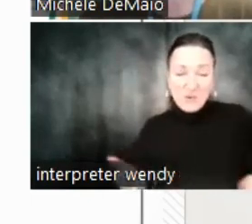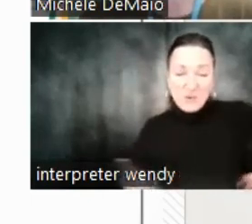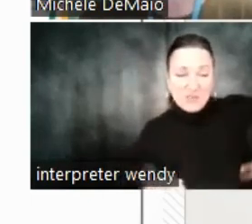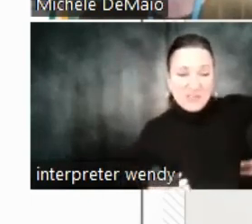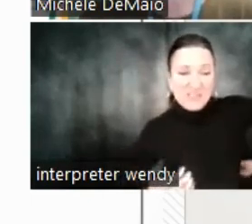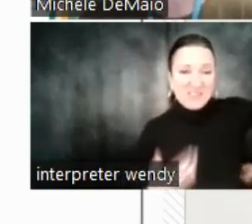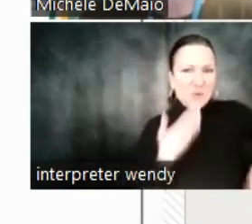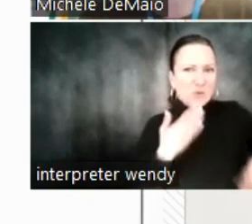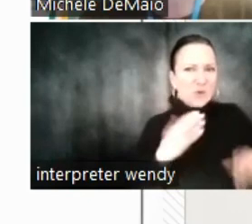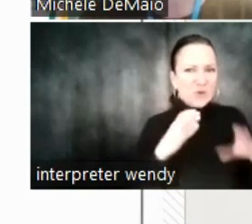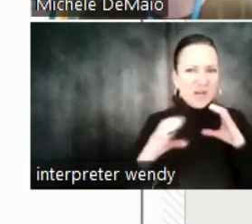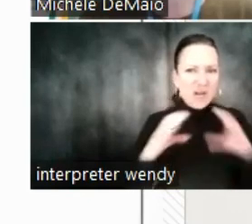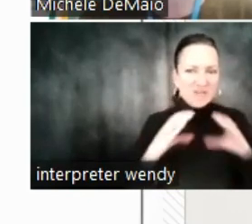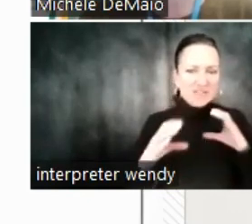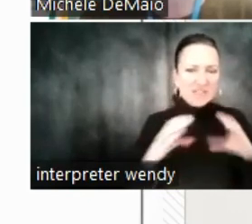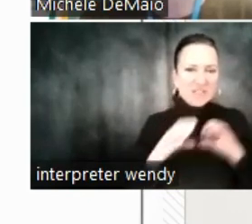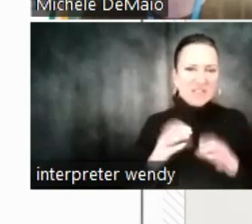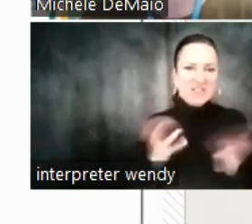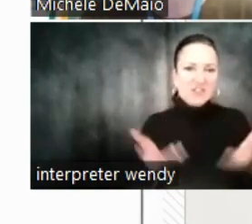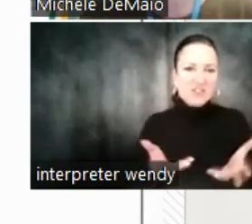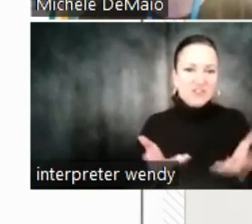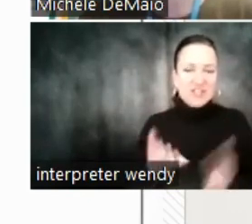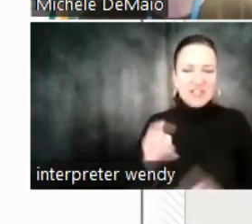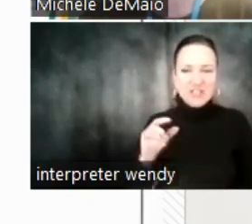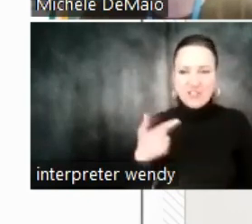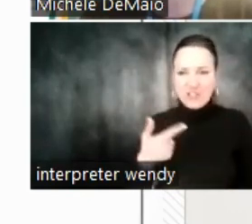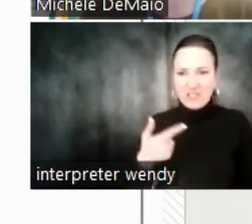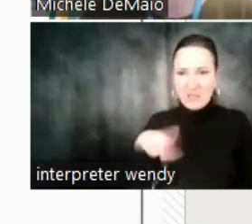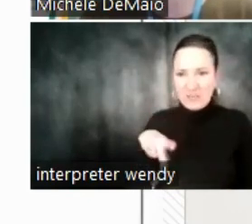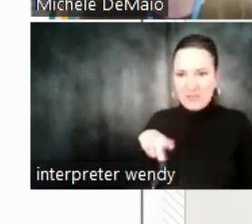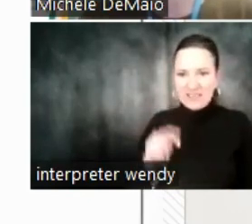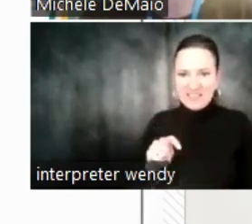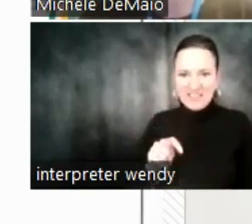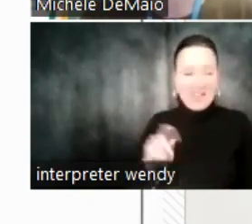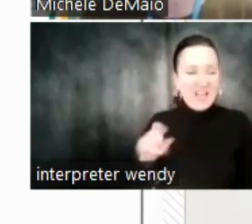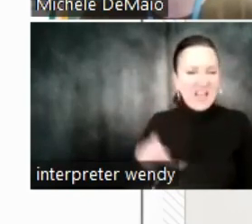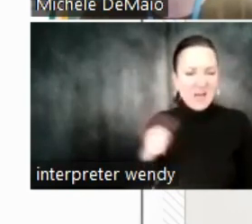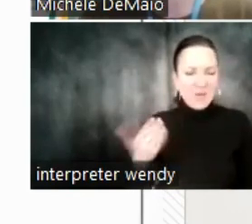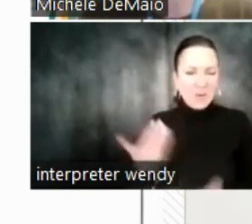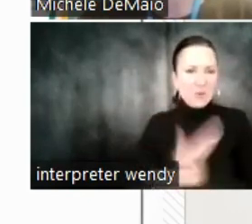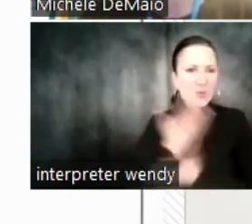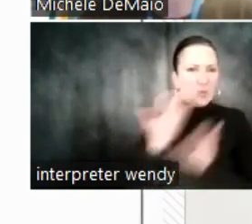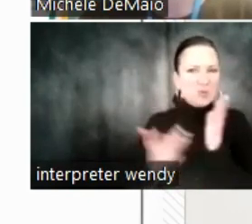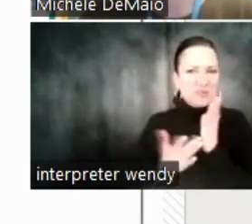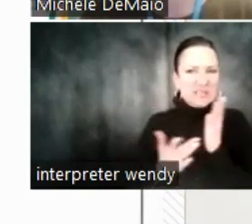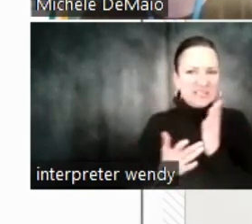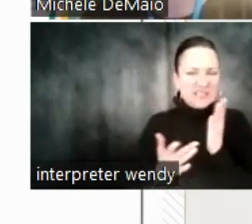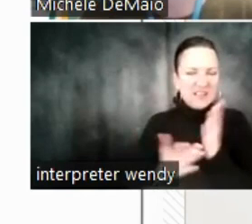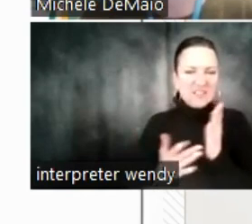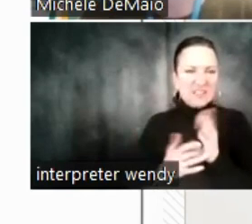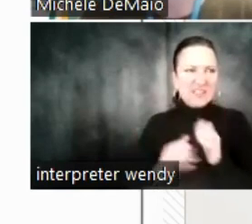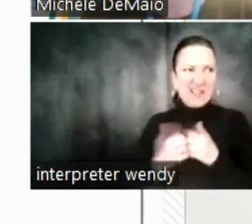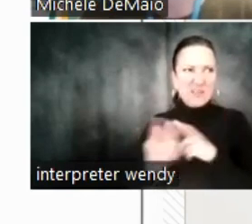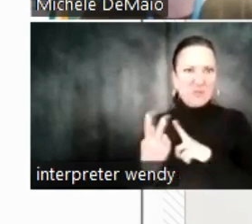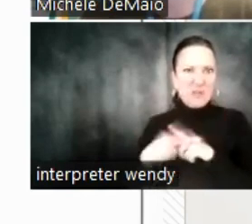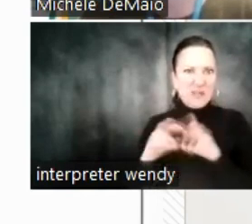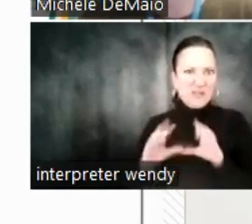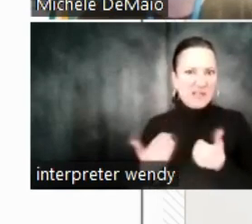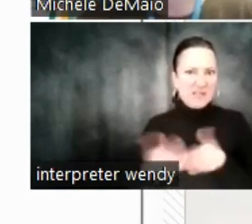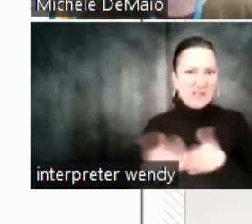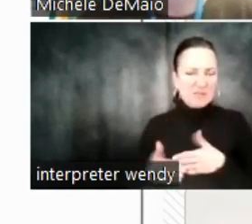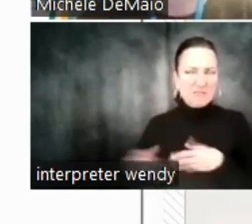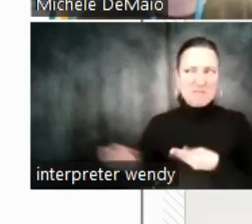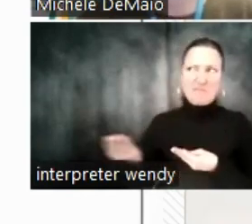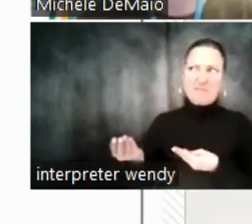with chat GPT and so many other tools hitting the market? And how does that work in the classroom? How can we make these tools